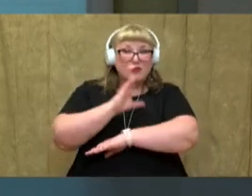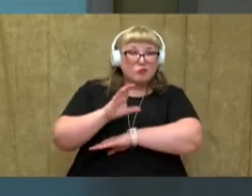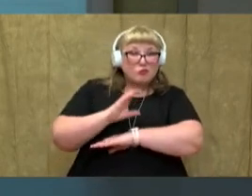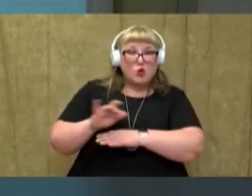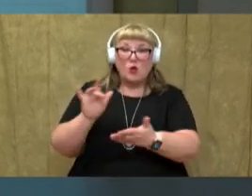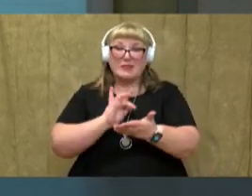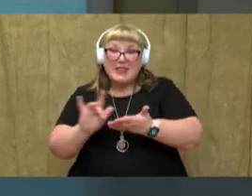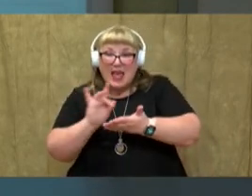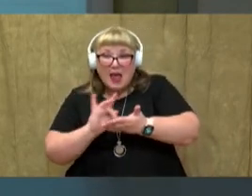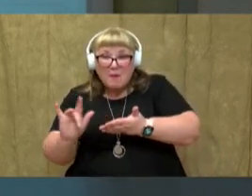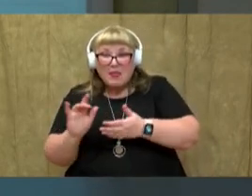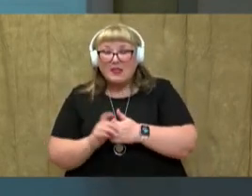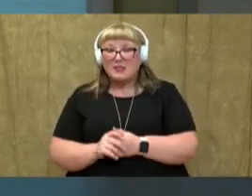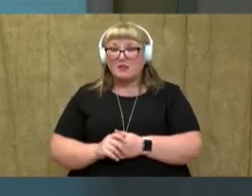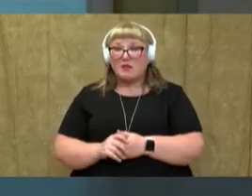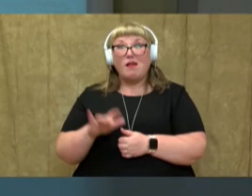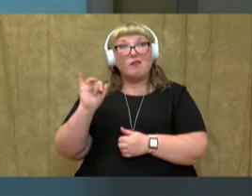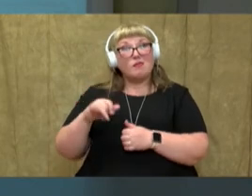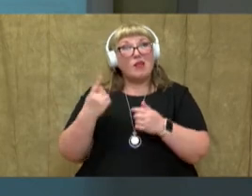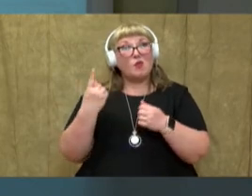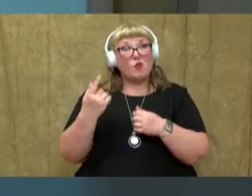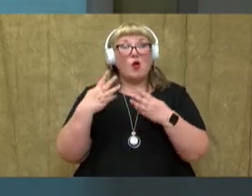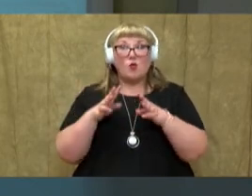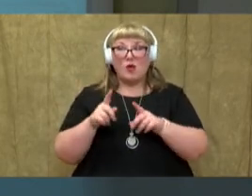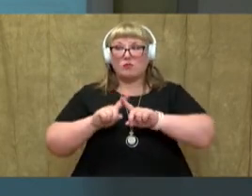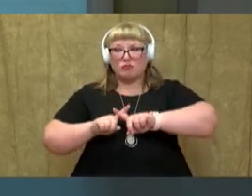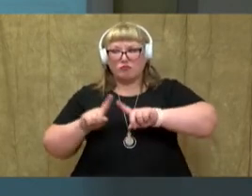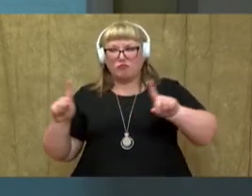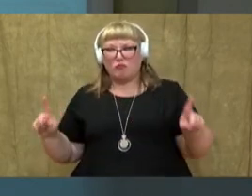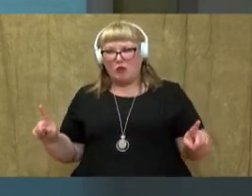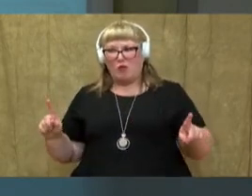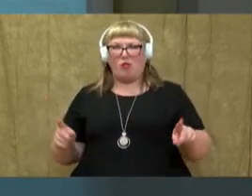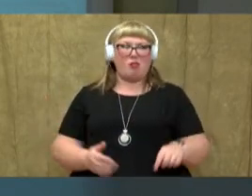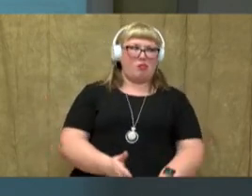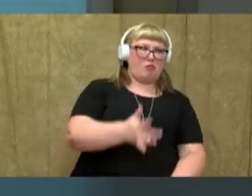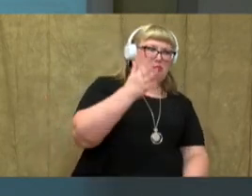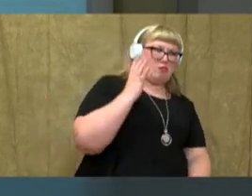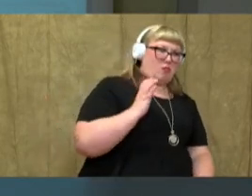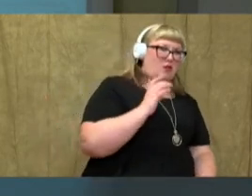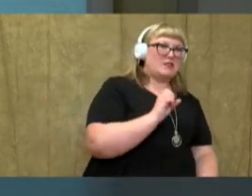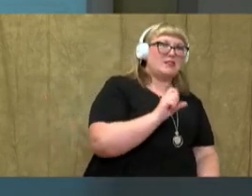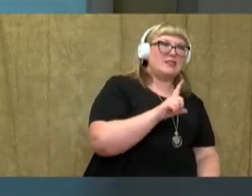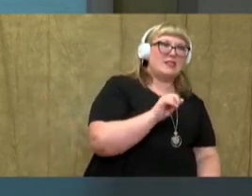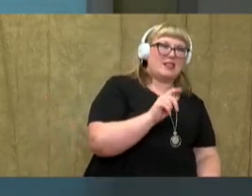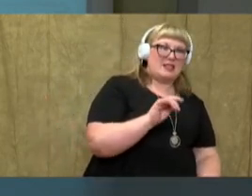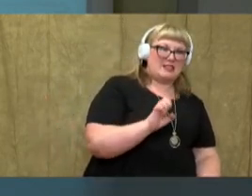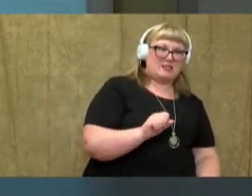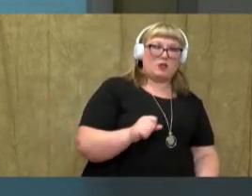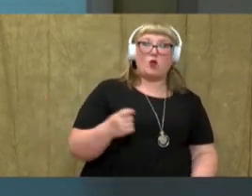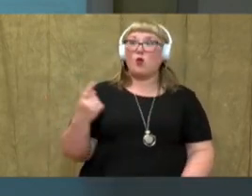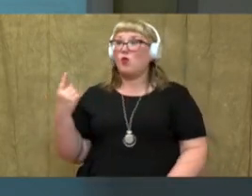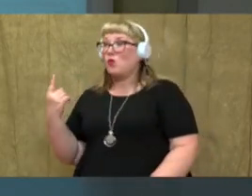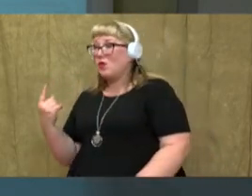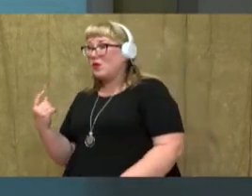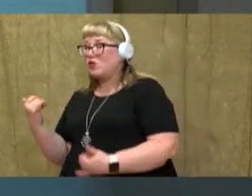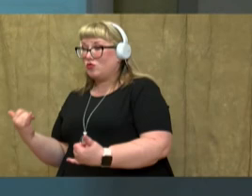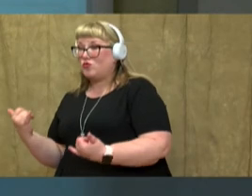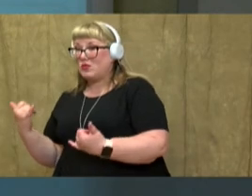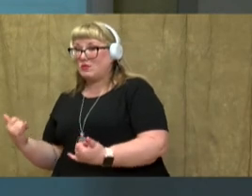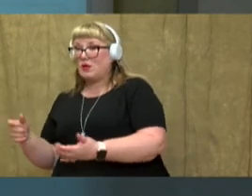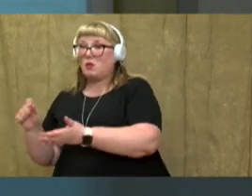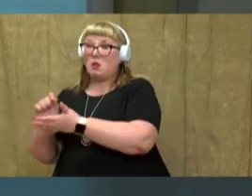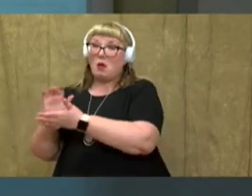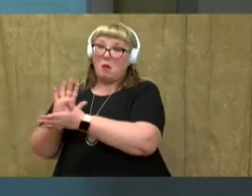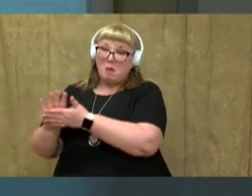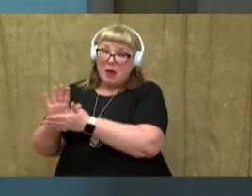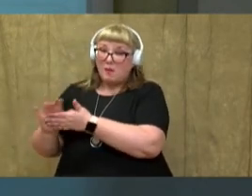tablets. So that's one way that we are different. Long ago, they wrote on slates. Today, we write with paper